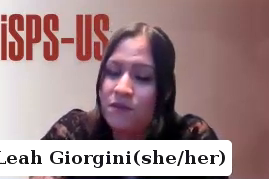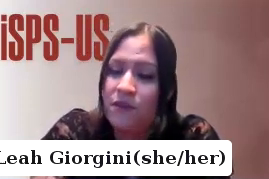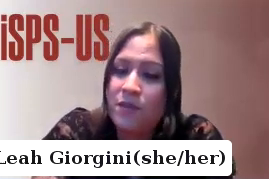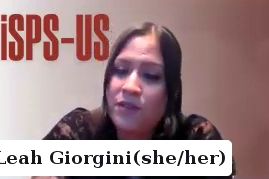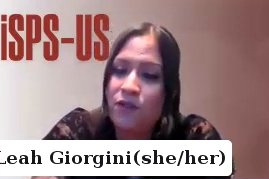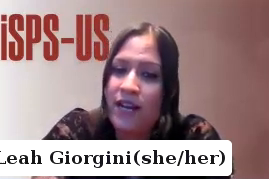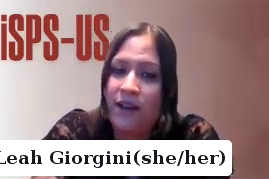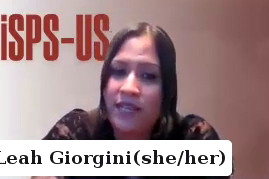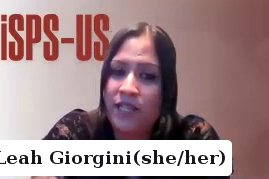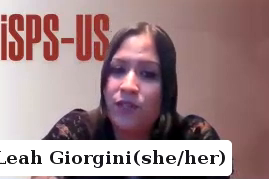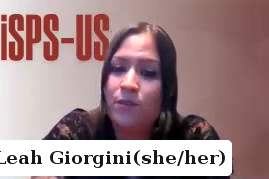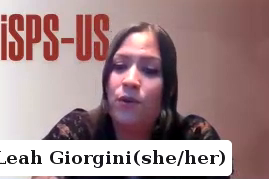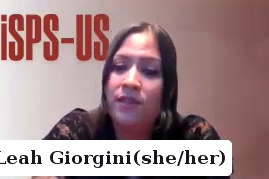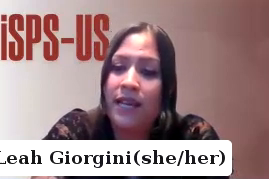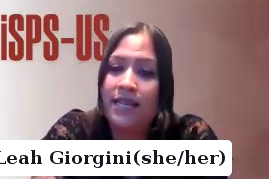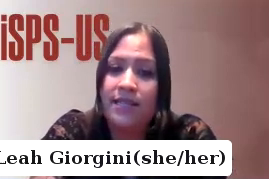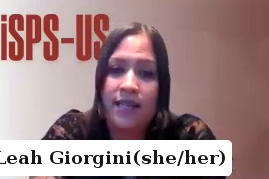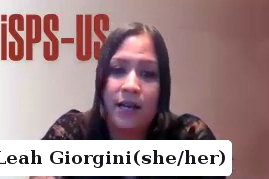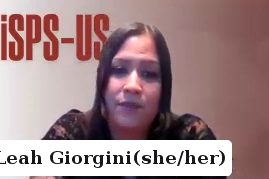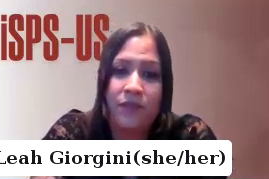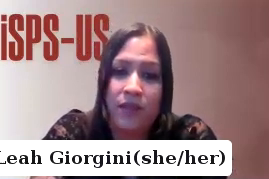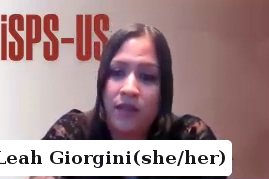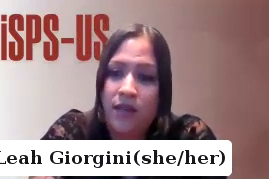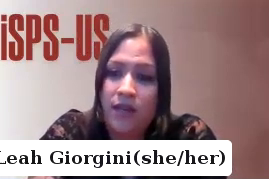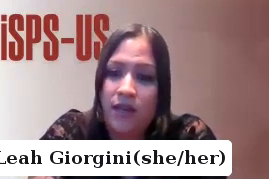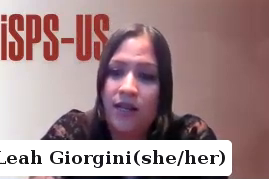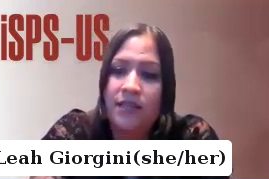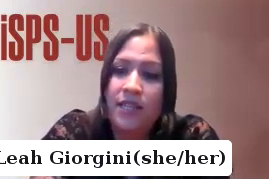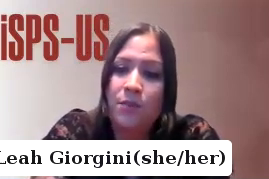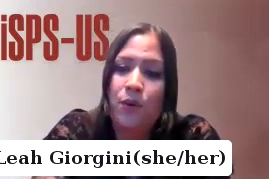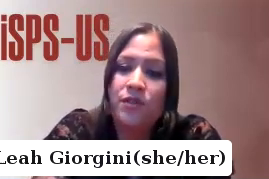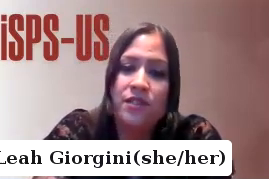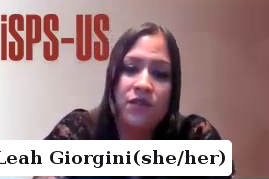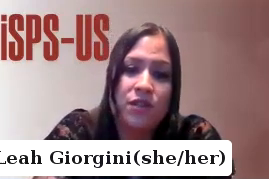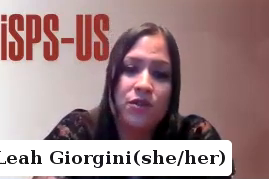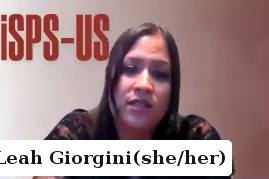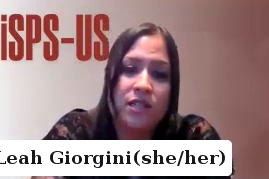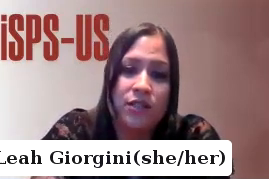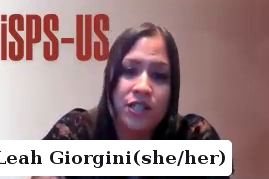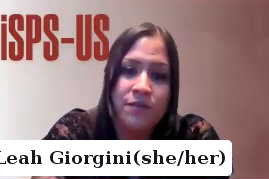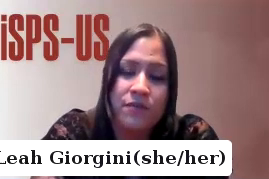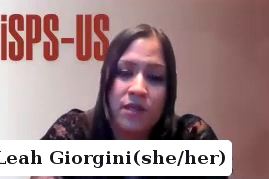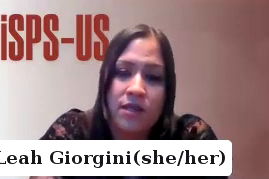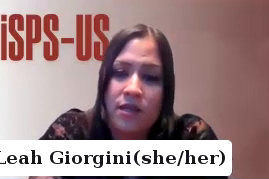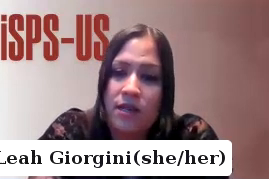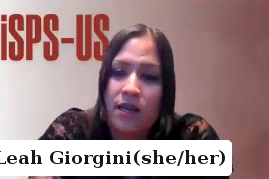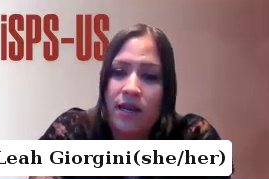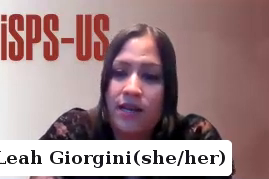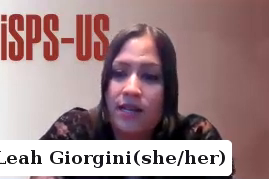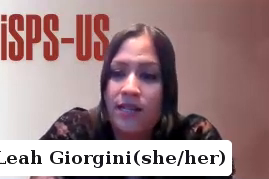Another fundamental right here I think is really important is the importance of social inclusion.